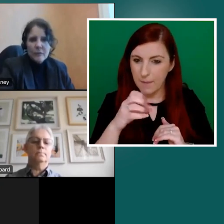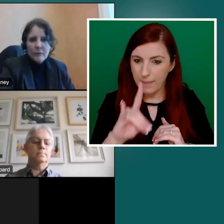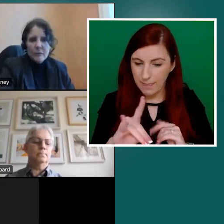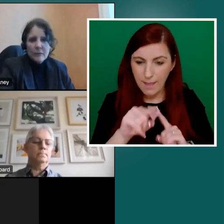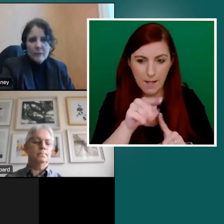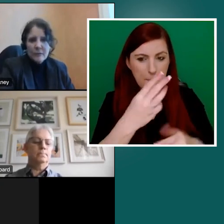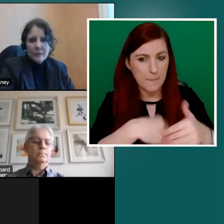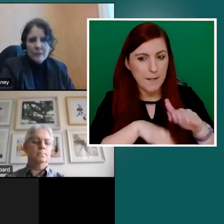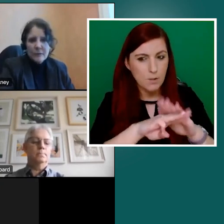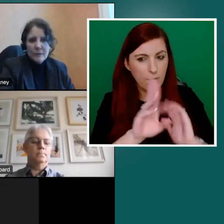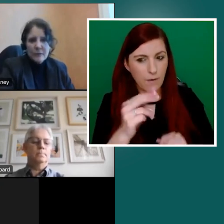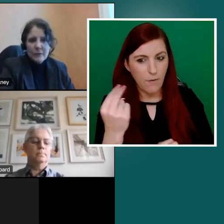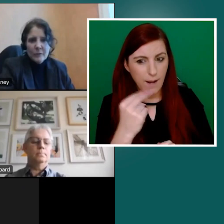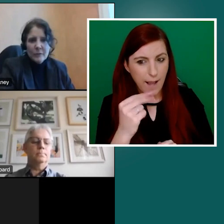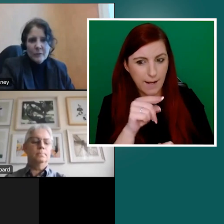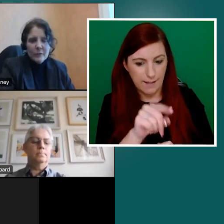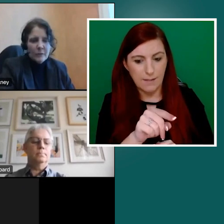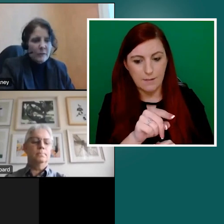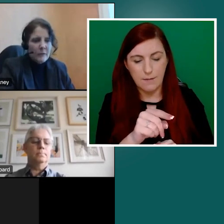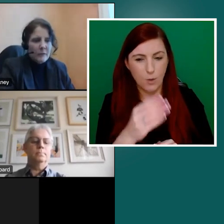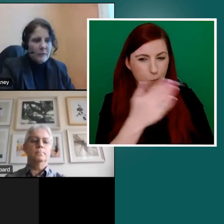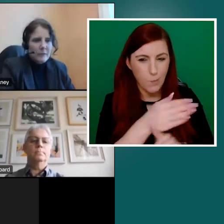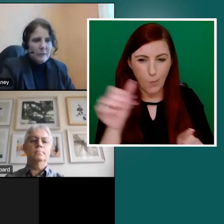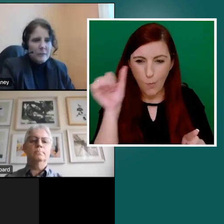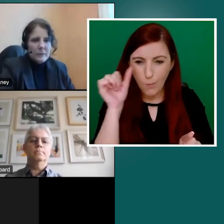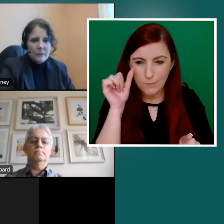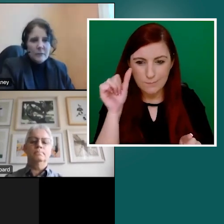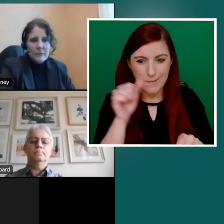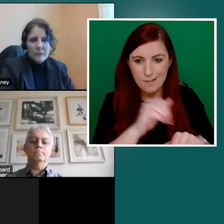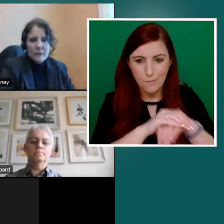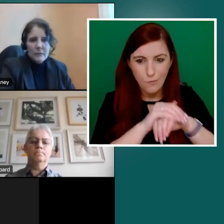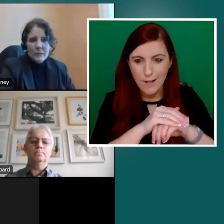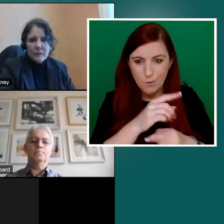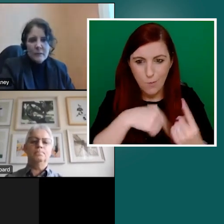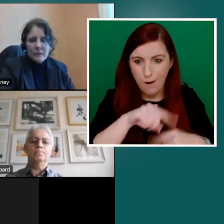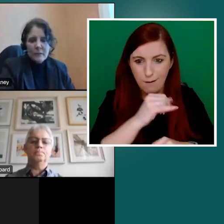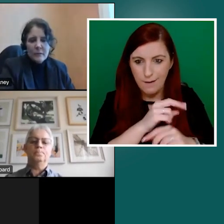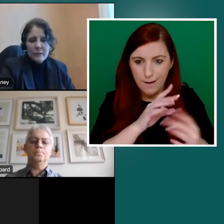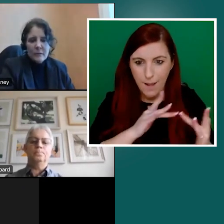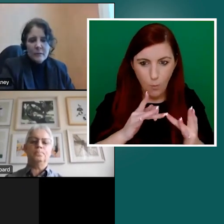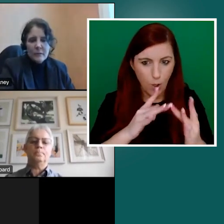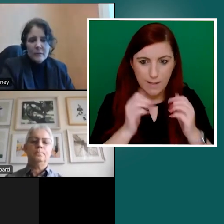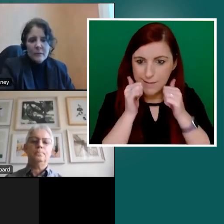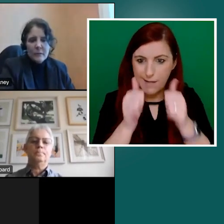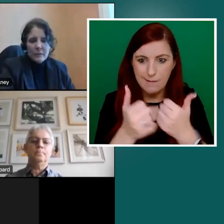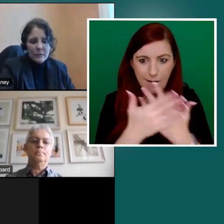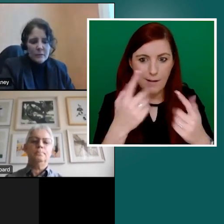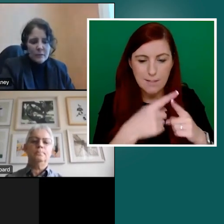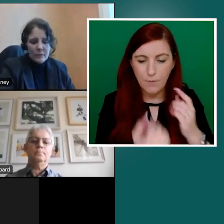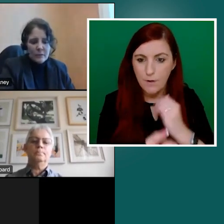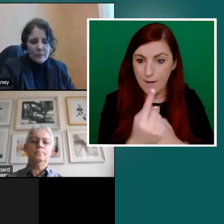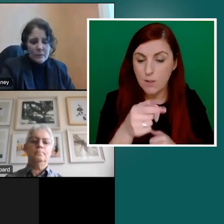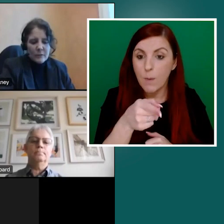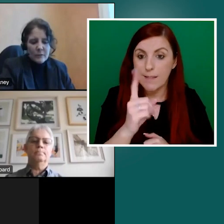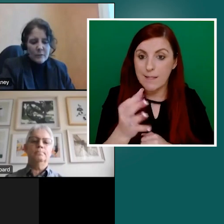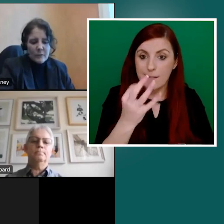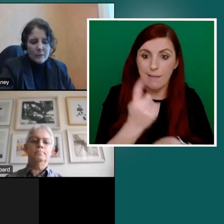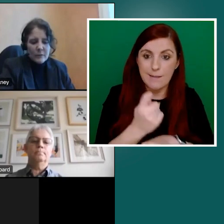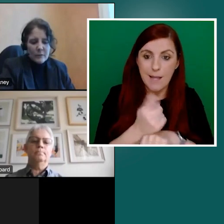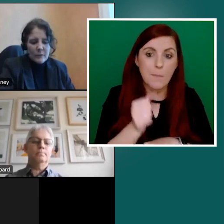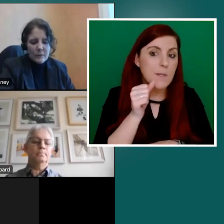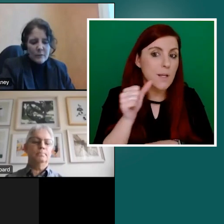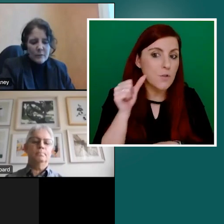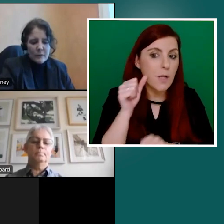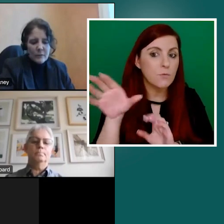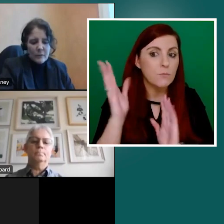kindly and many of you would be familiar with the Minister as a friend to this network. He has appeared at several of our events. He did very kindly take the time yesterday